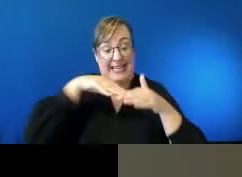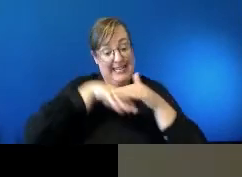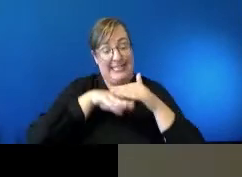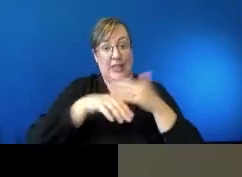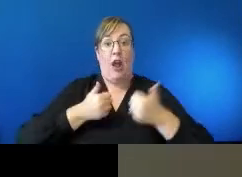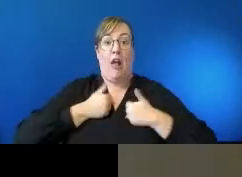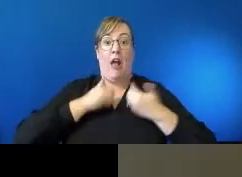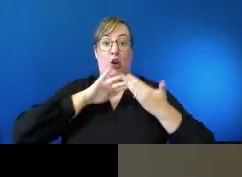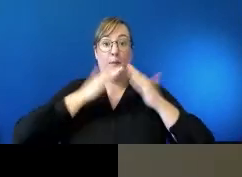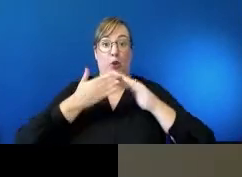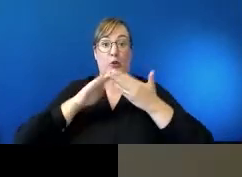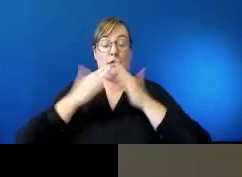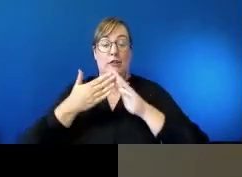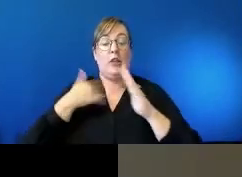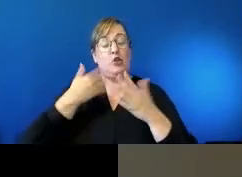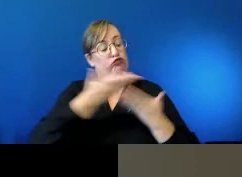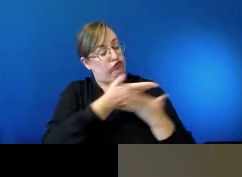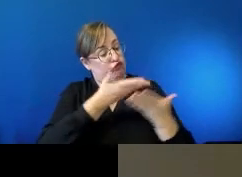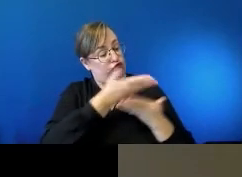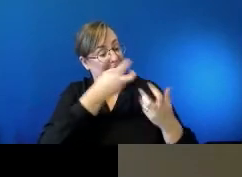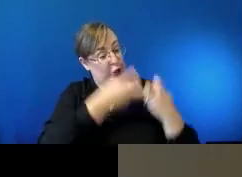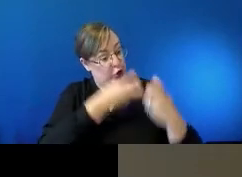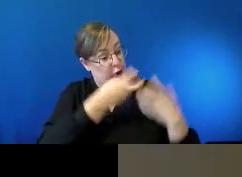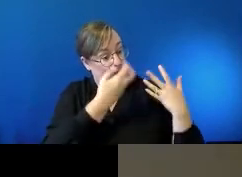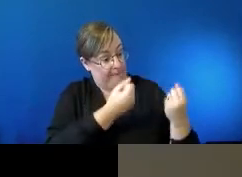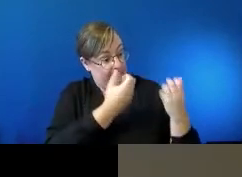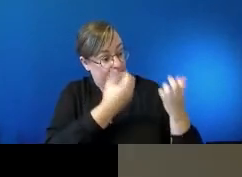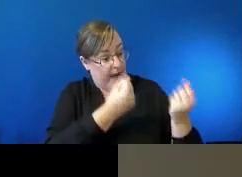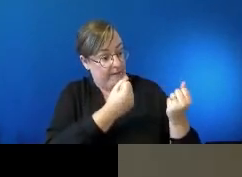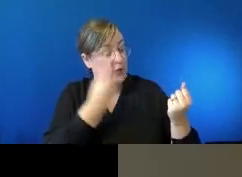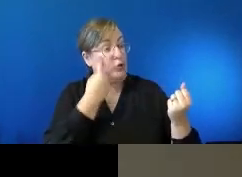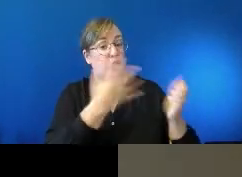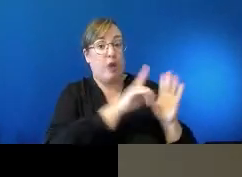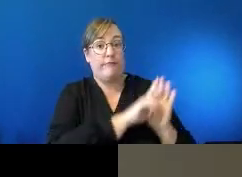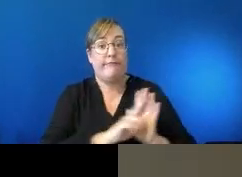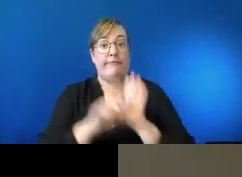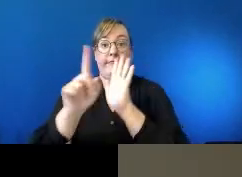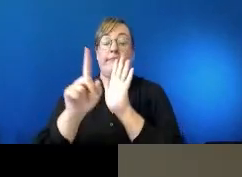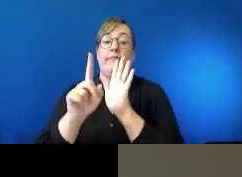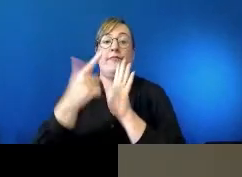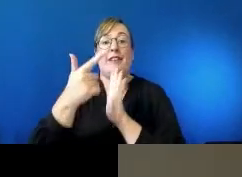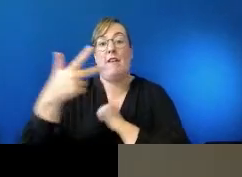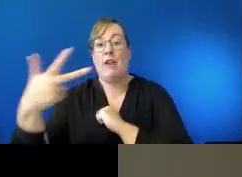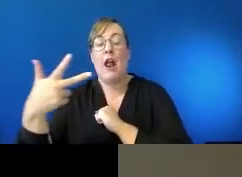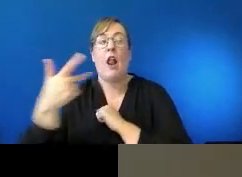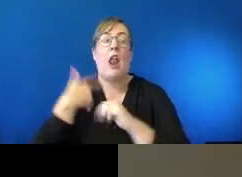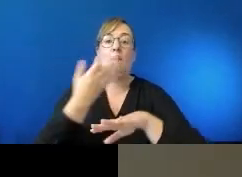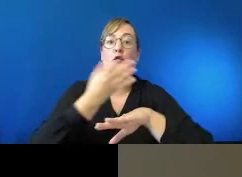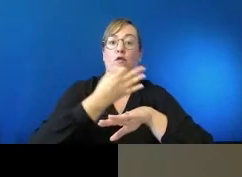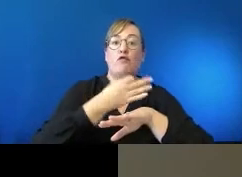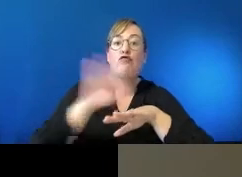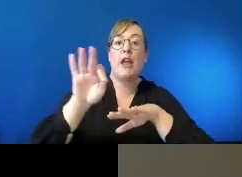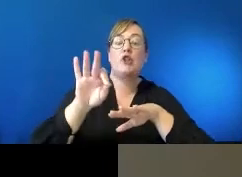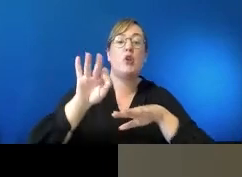that impact everybody, everybody in the country, i.e. fresh water, i.e. climate change,